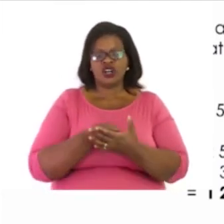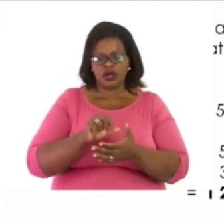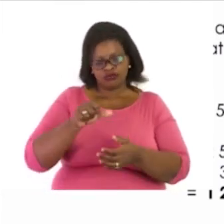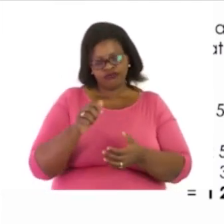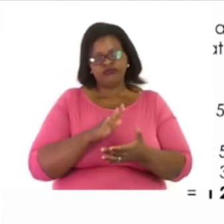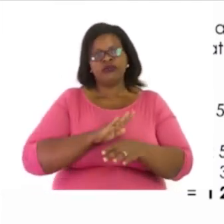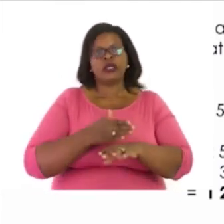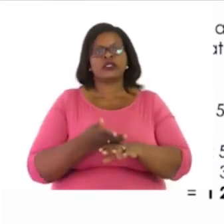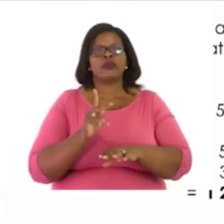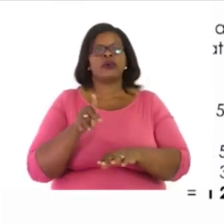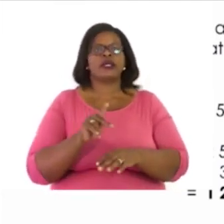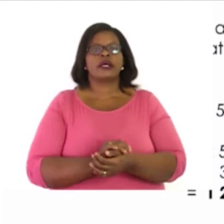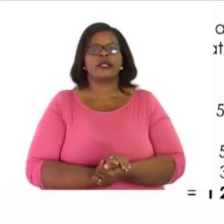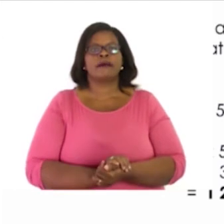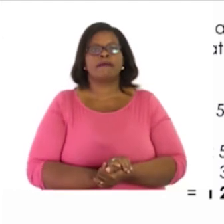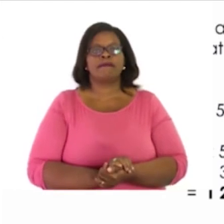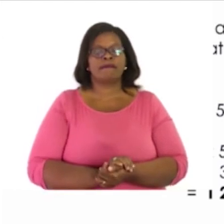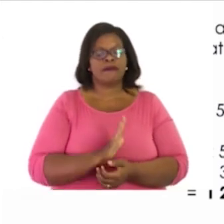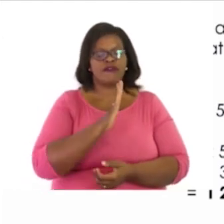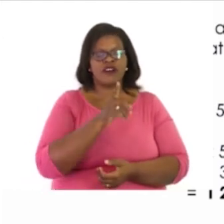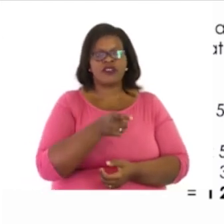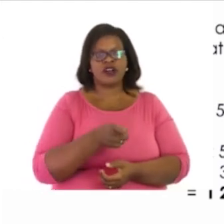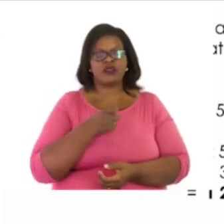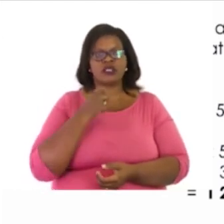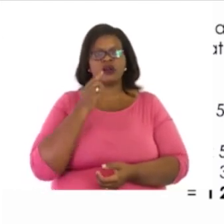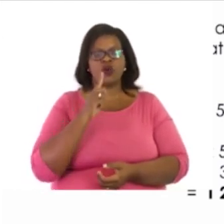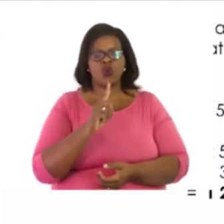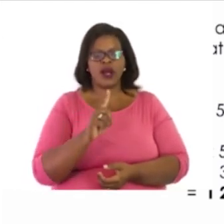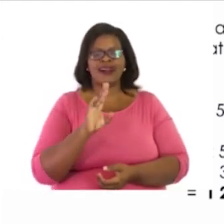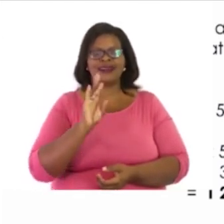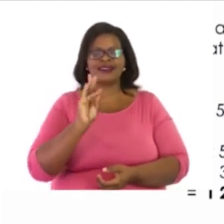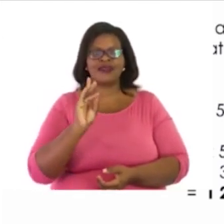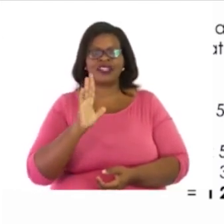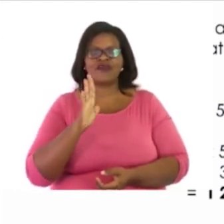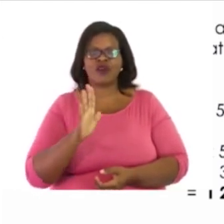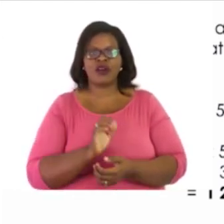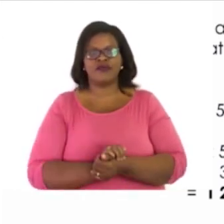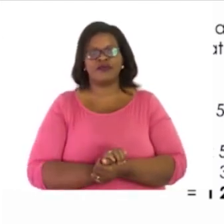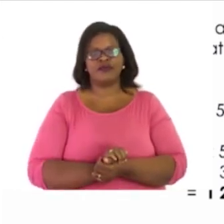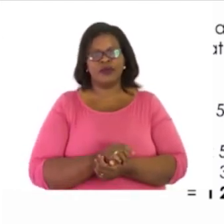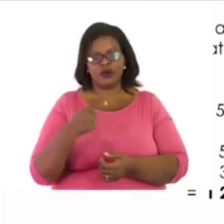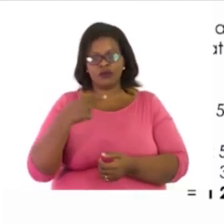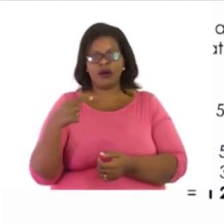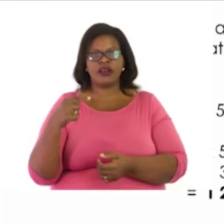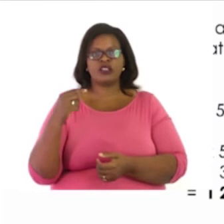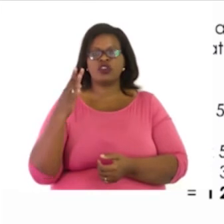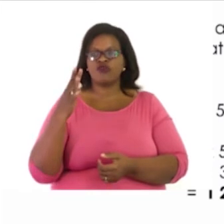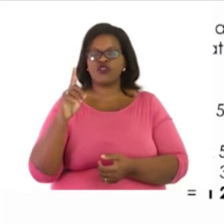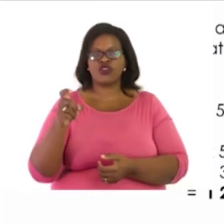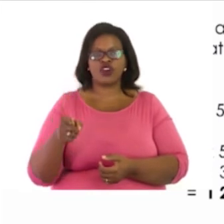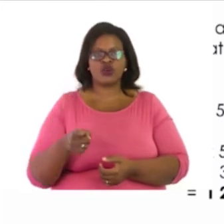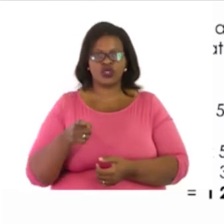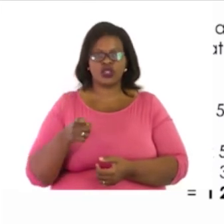5,175 minus 4